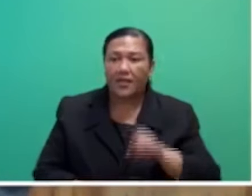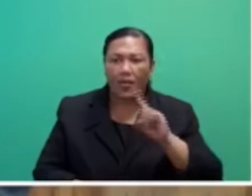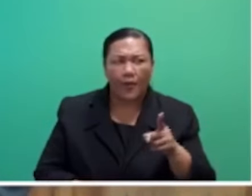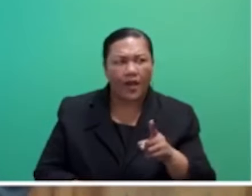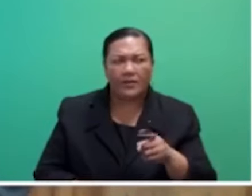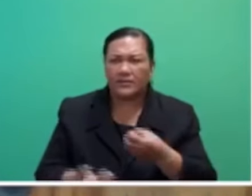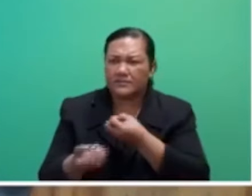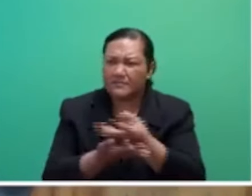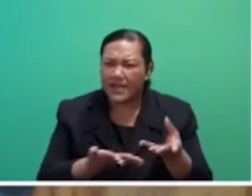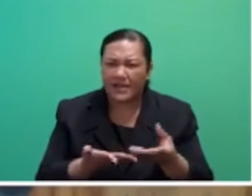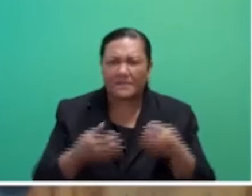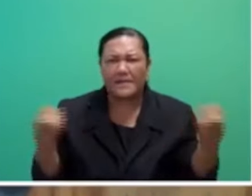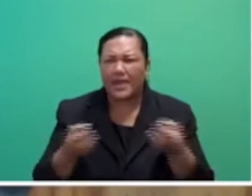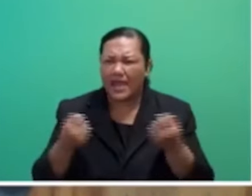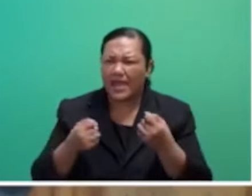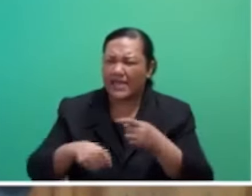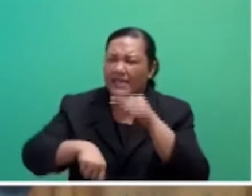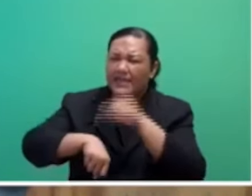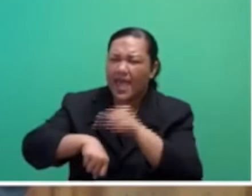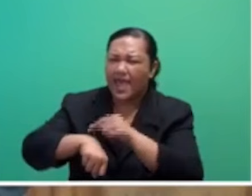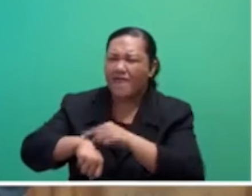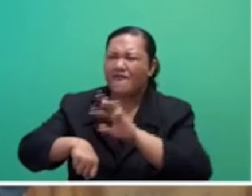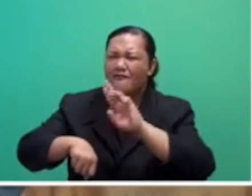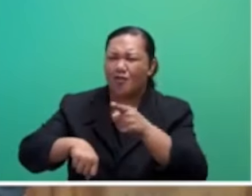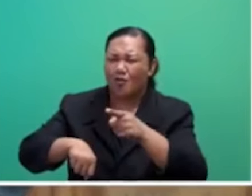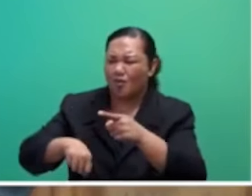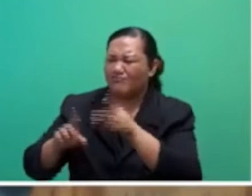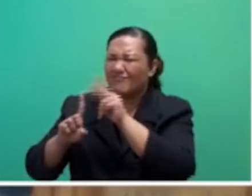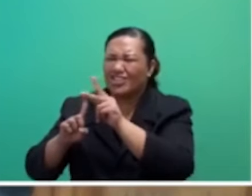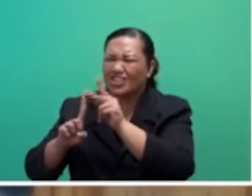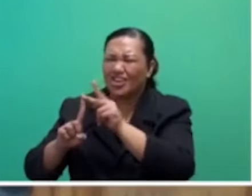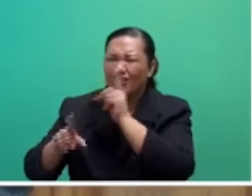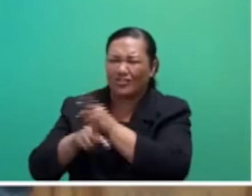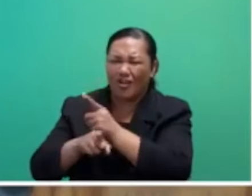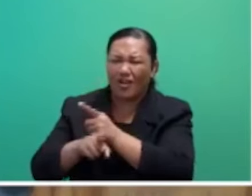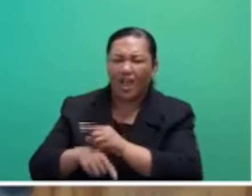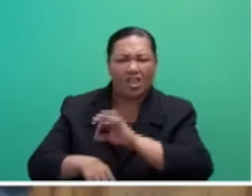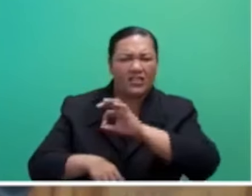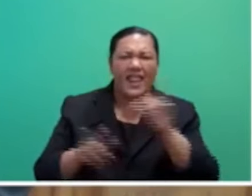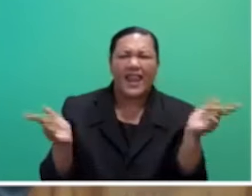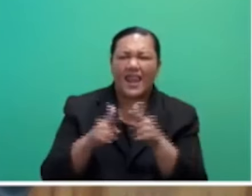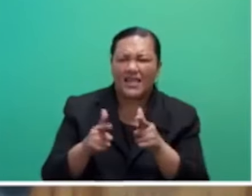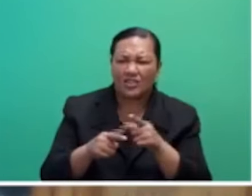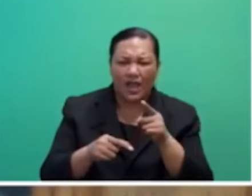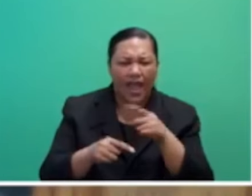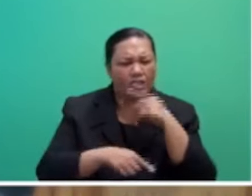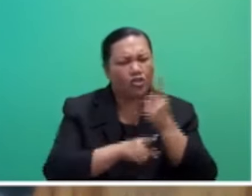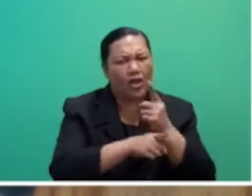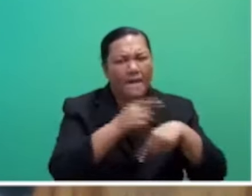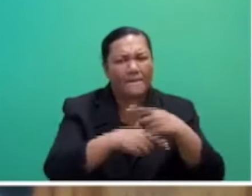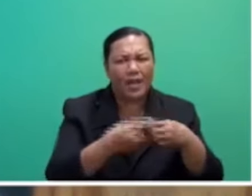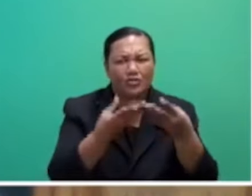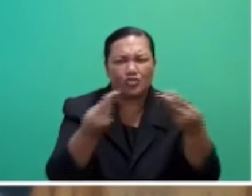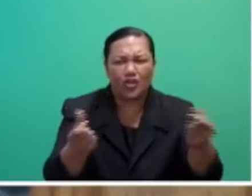political talk and less people talk. Honourable Speaker, again, what I have